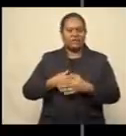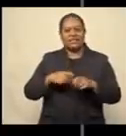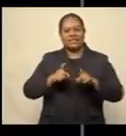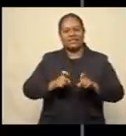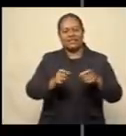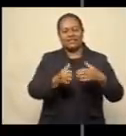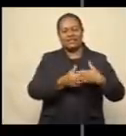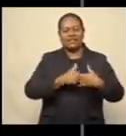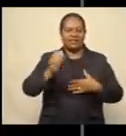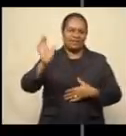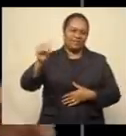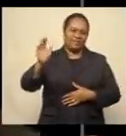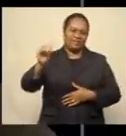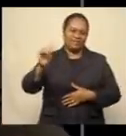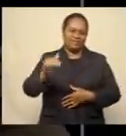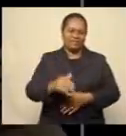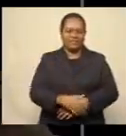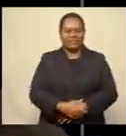safe. Mother Mandah.